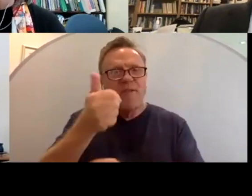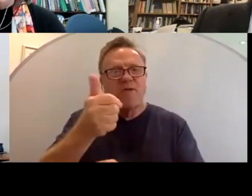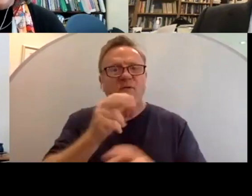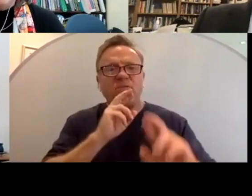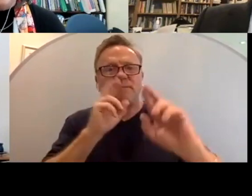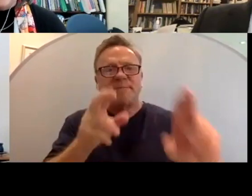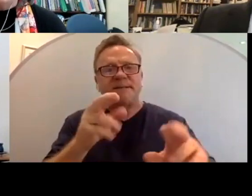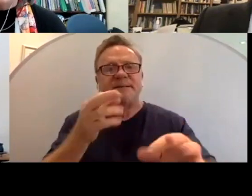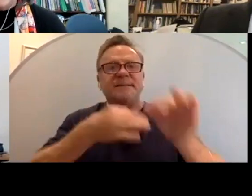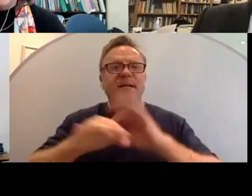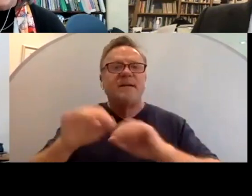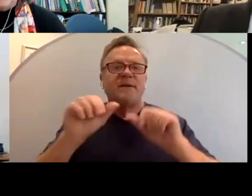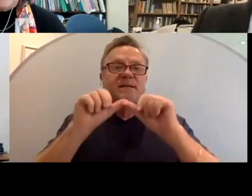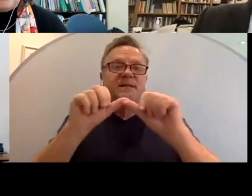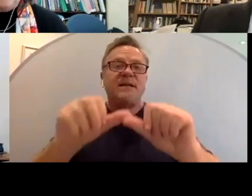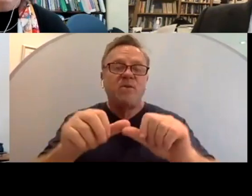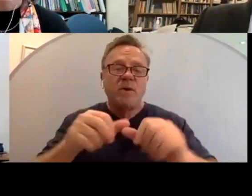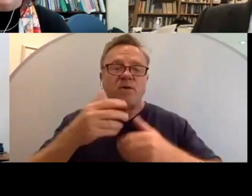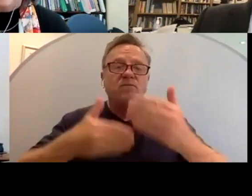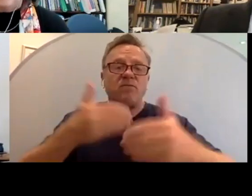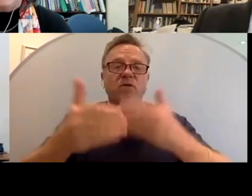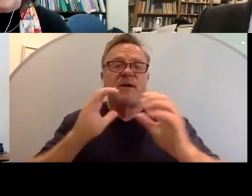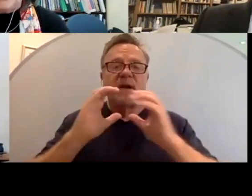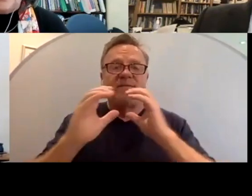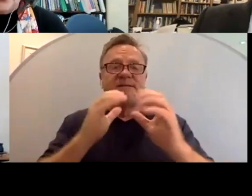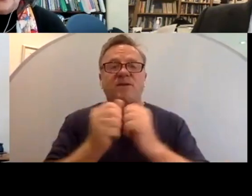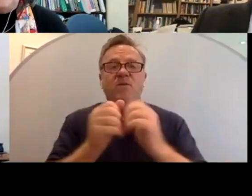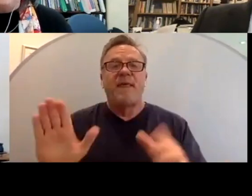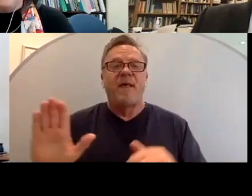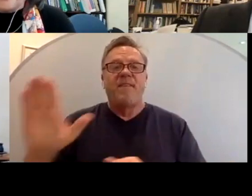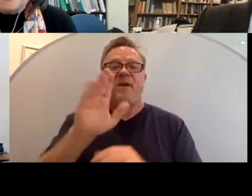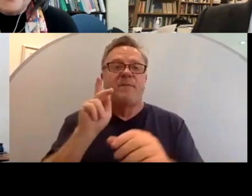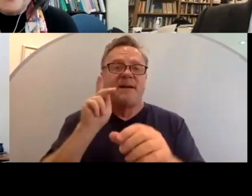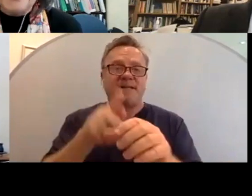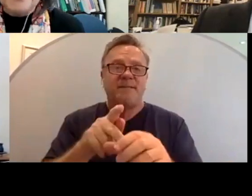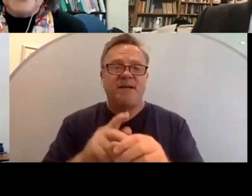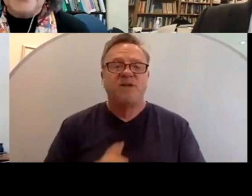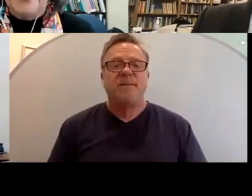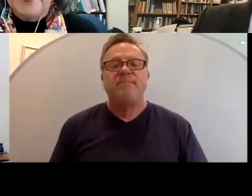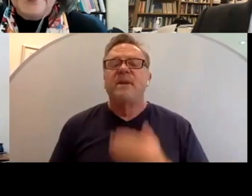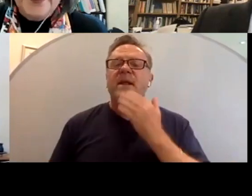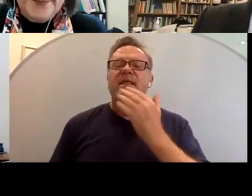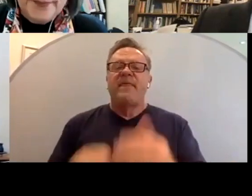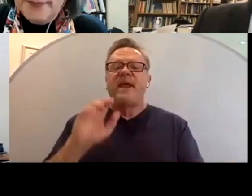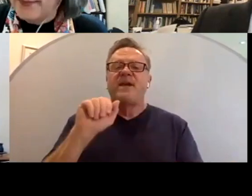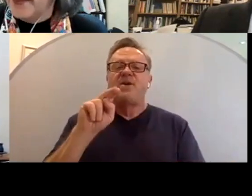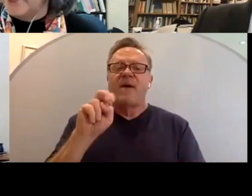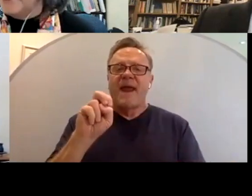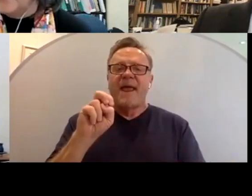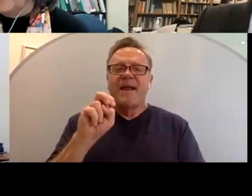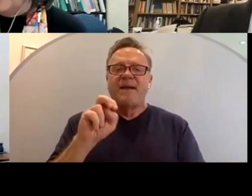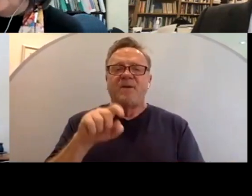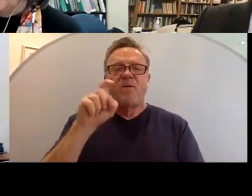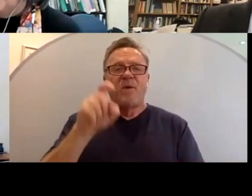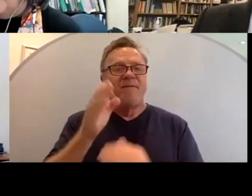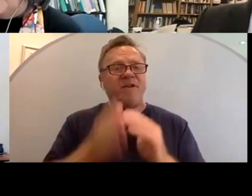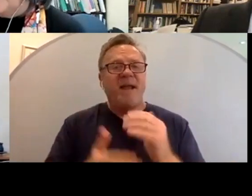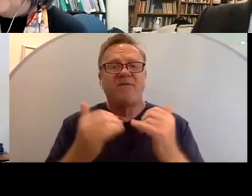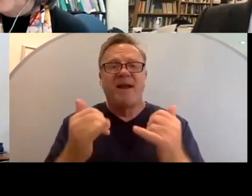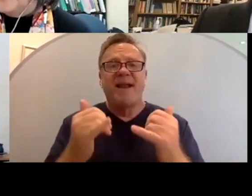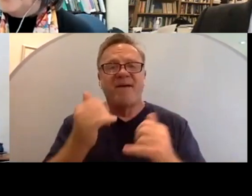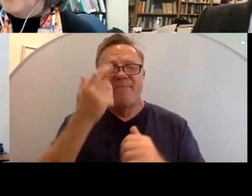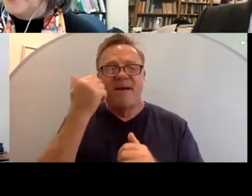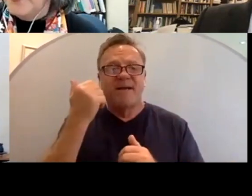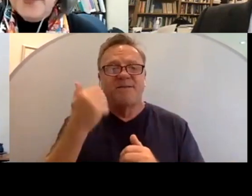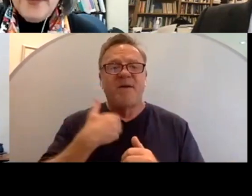of continuing to move the conversation without their participation. Thank you, Ann. And we have to end right now because